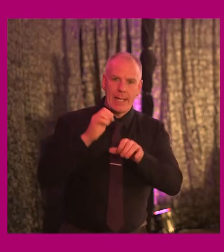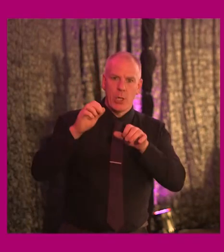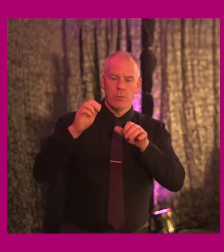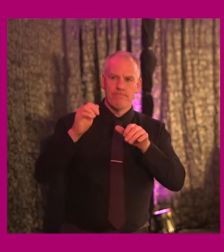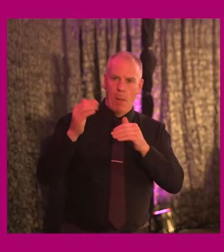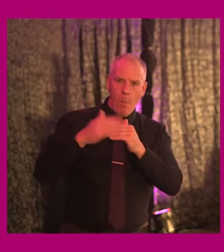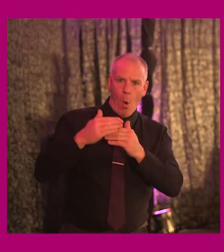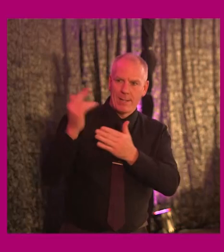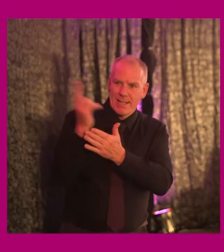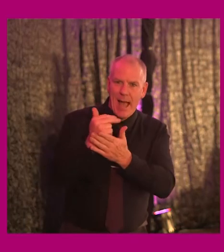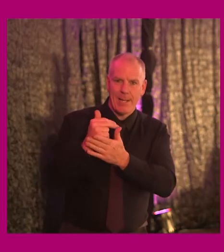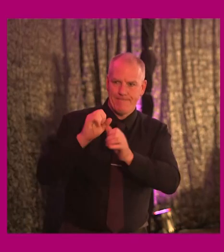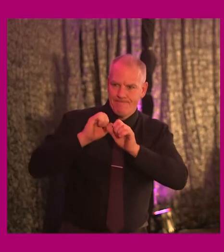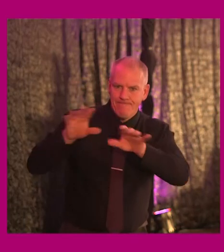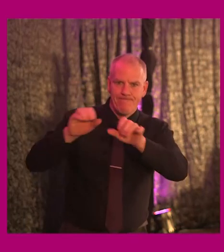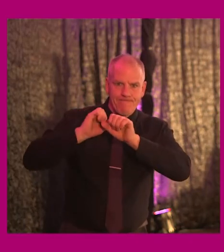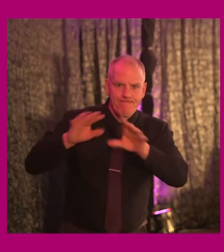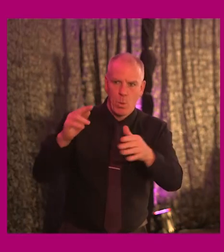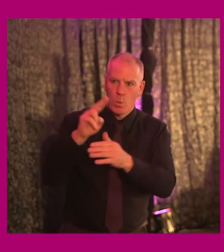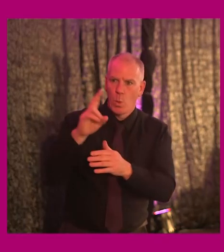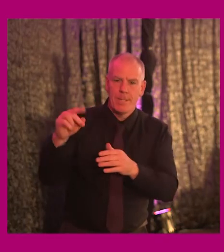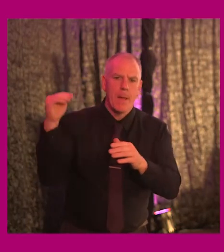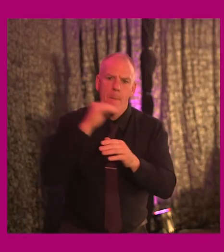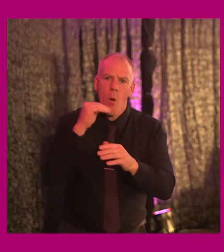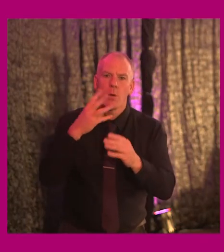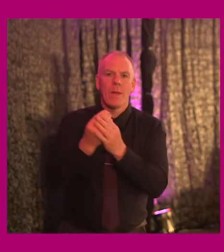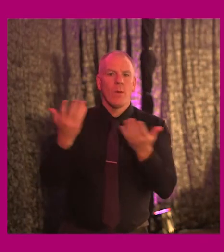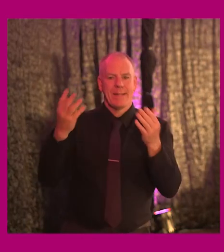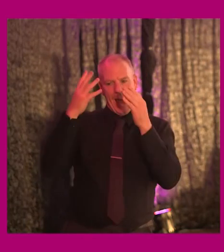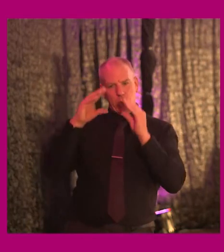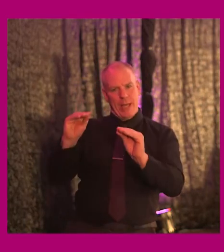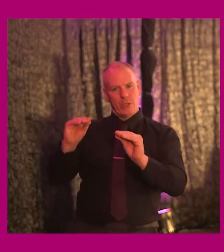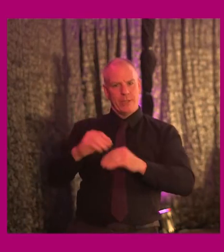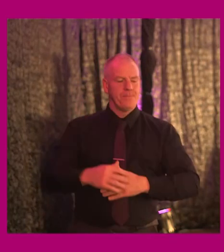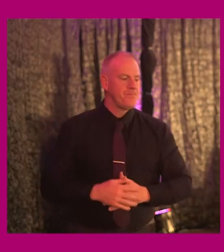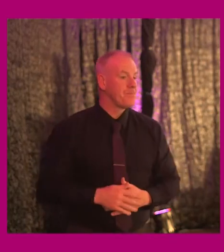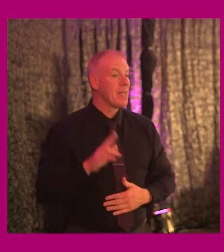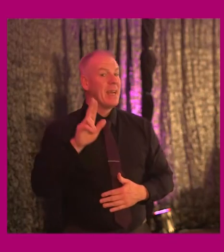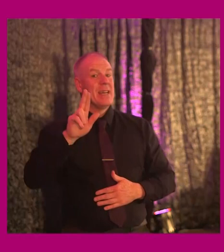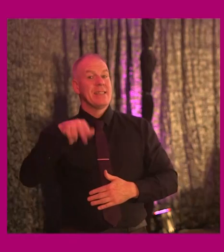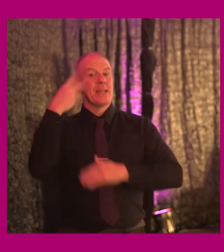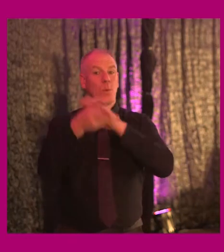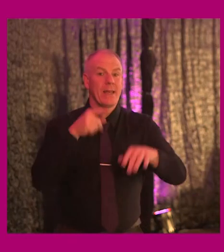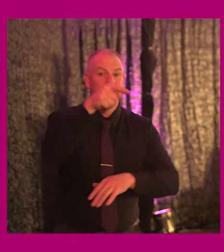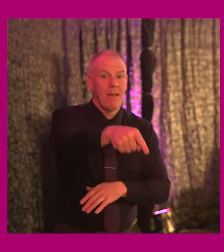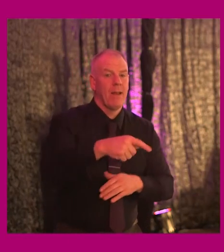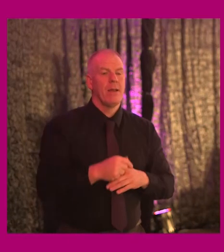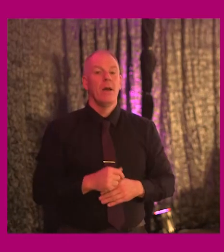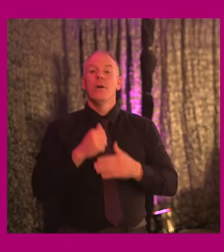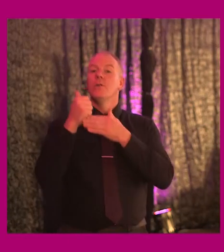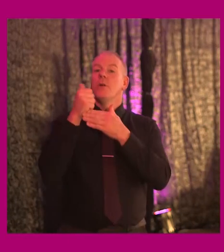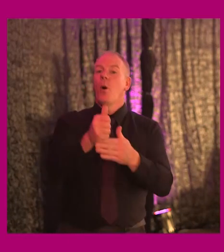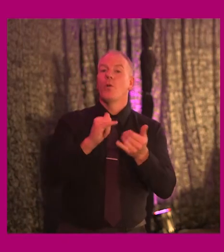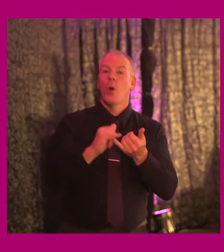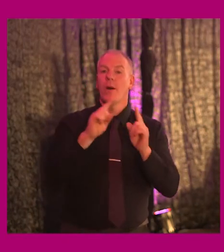profile of the importance of universal design through education. And next week we will be supporting the Department of